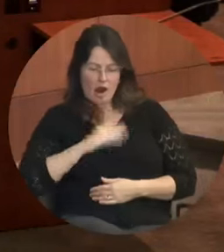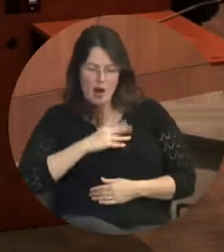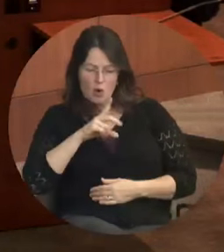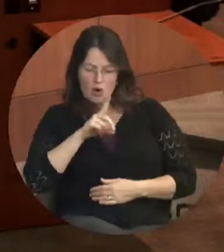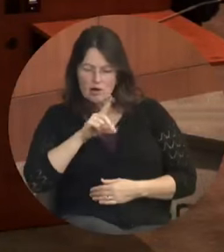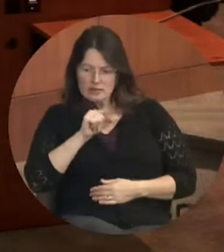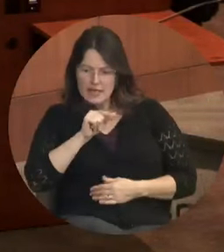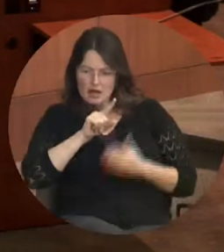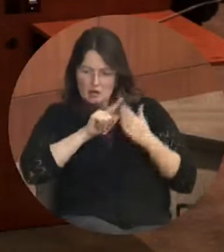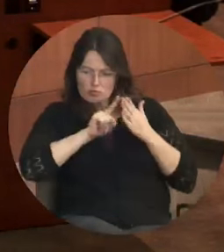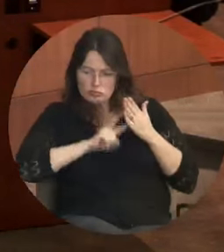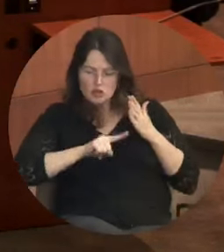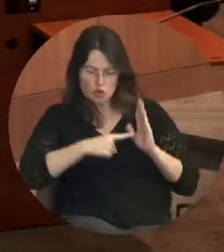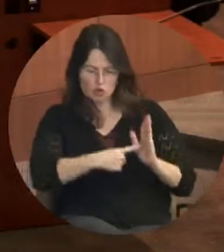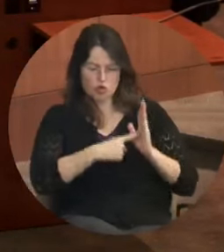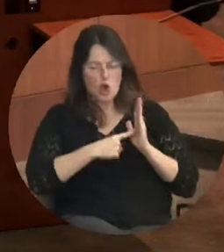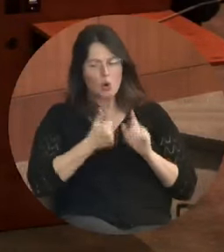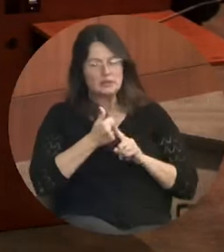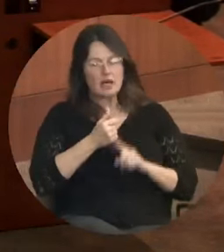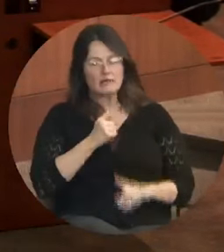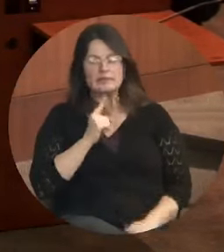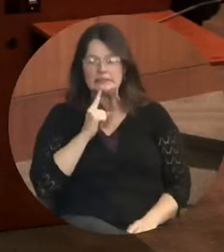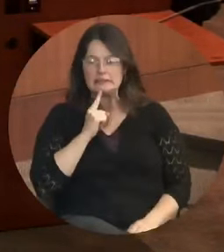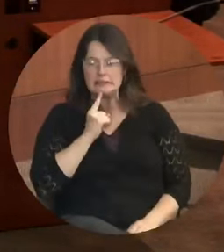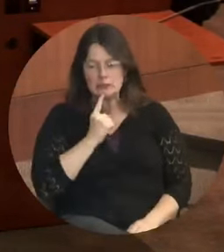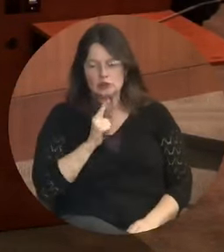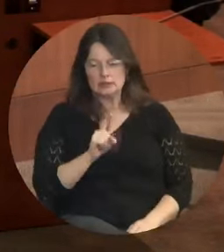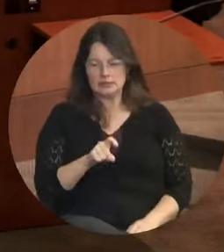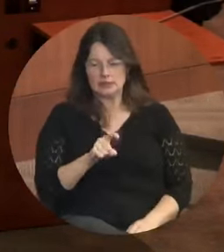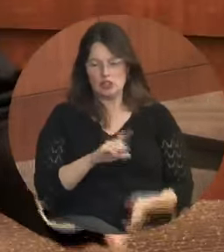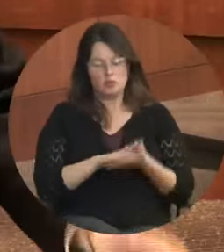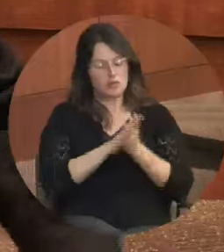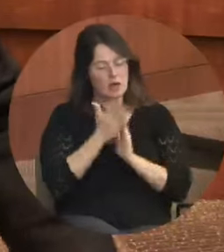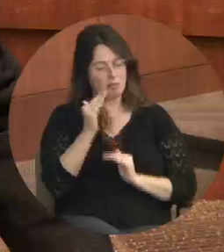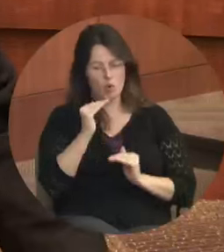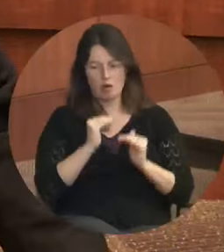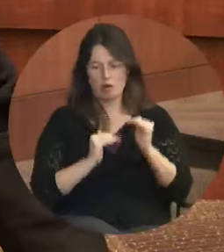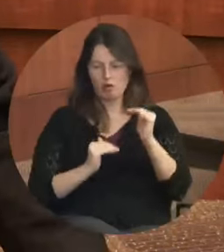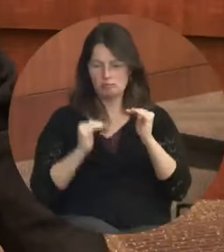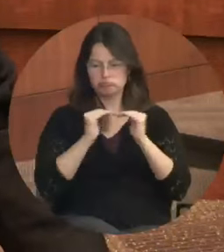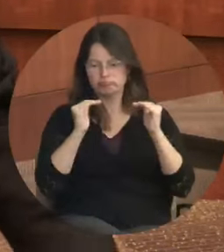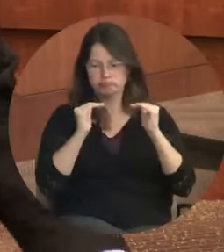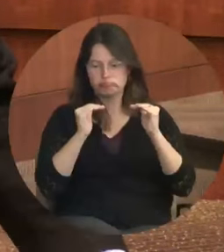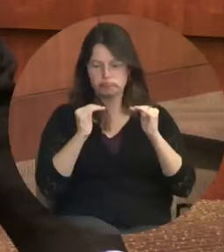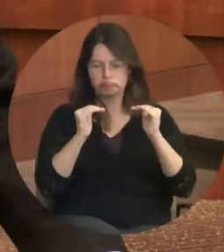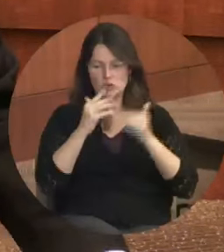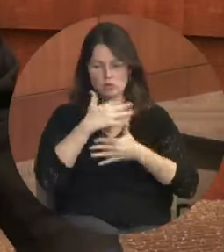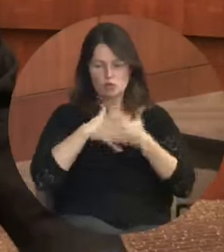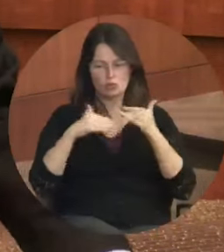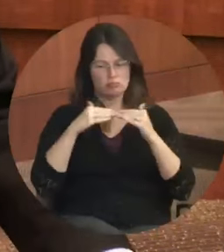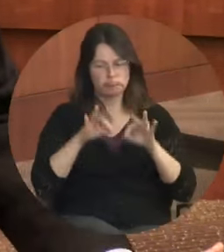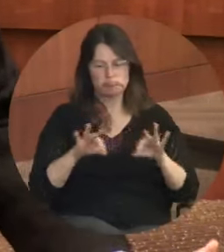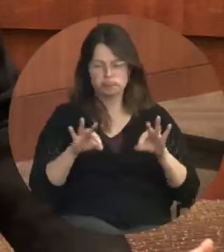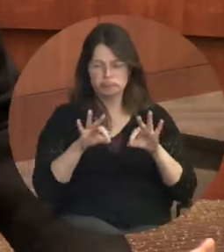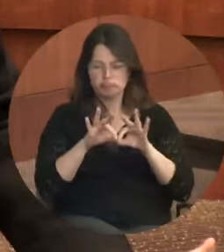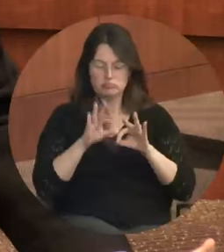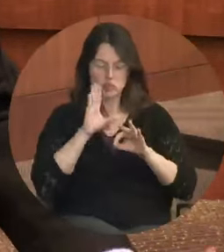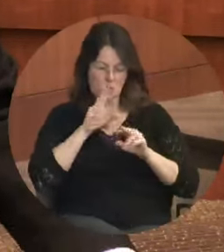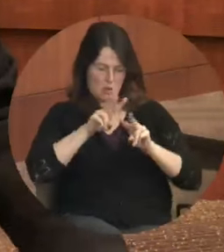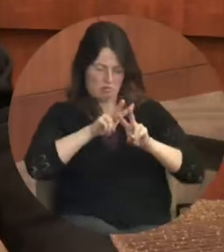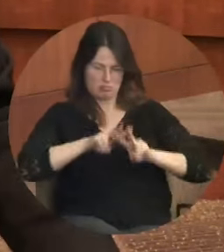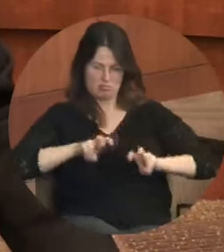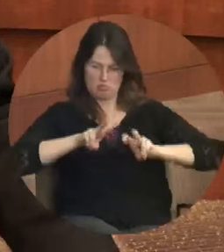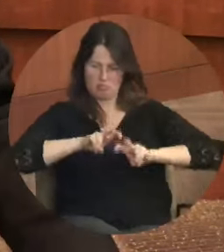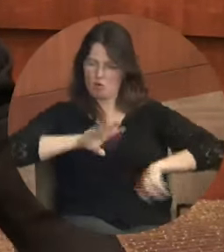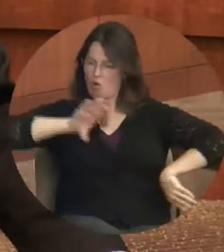community building and social equity. To choose these three, we are going to analyze all of the information we